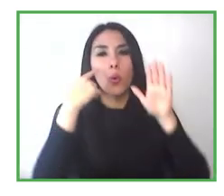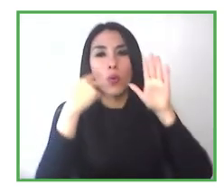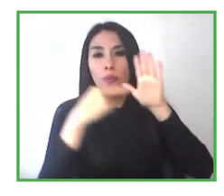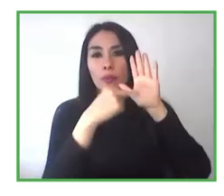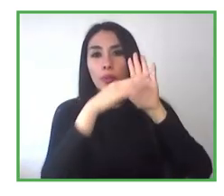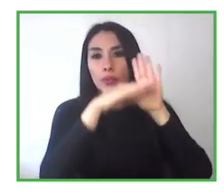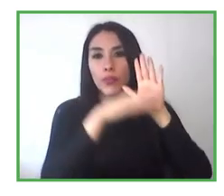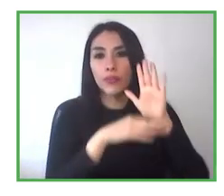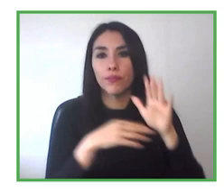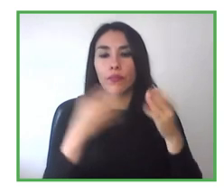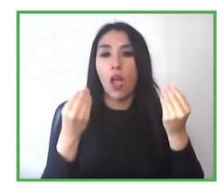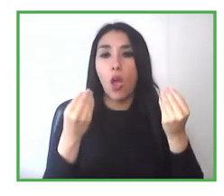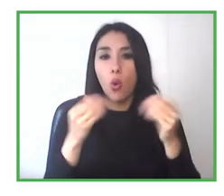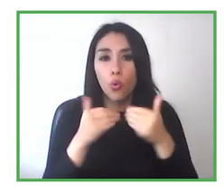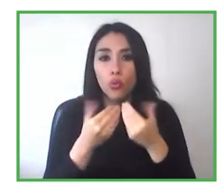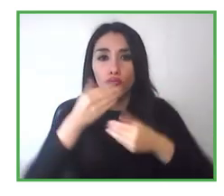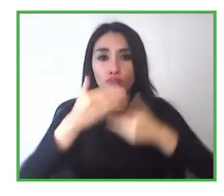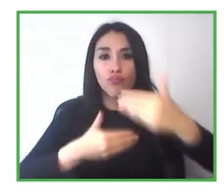understand the processes.